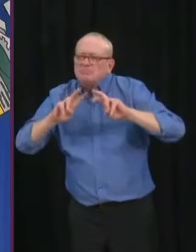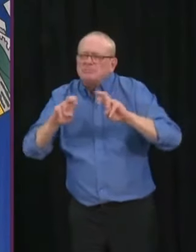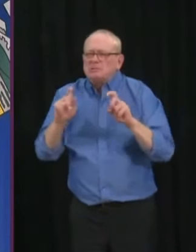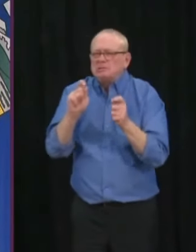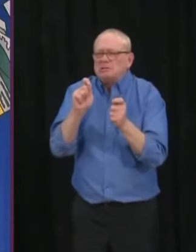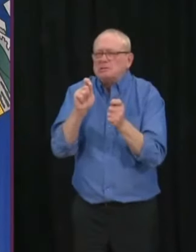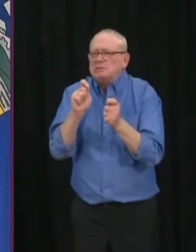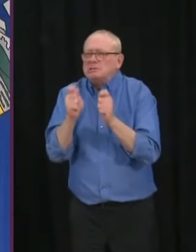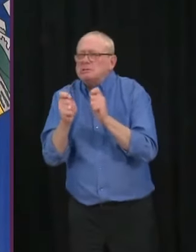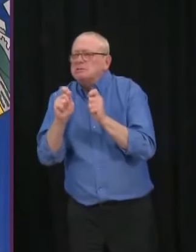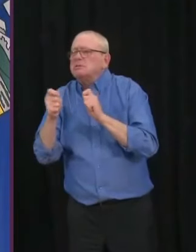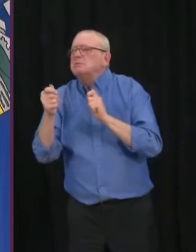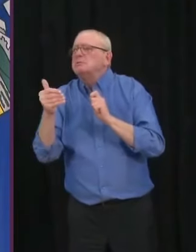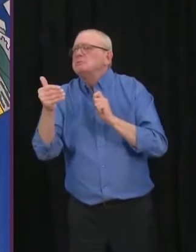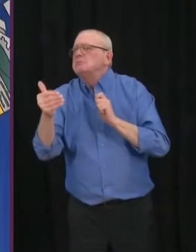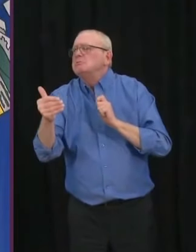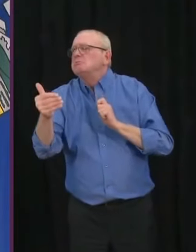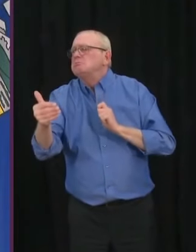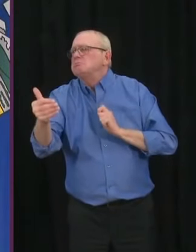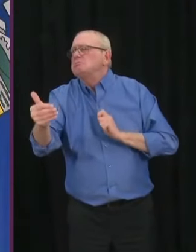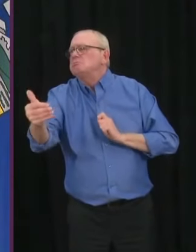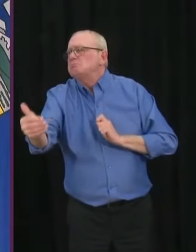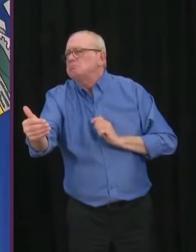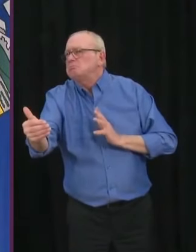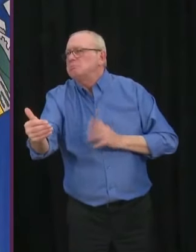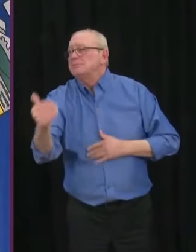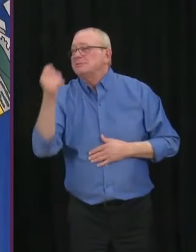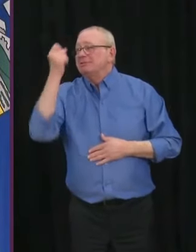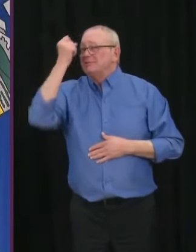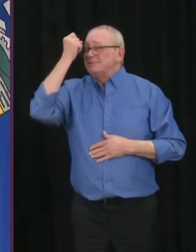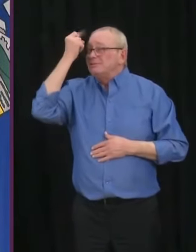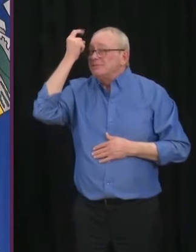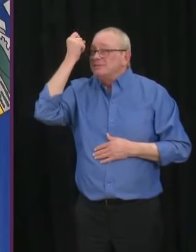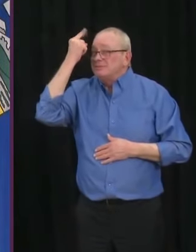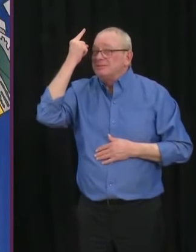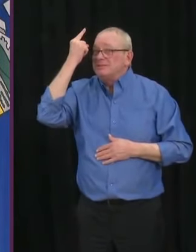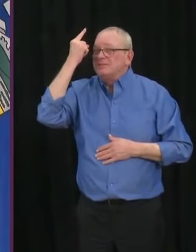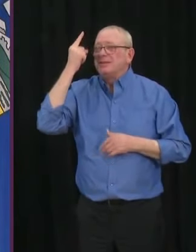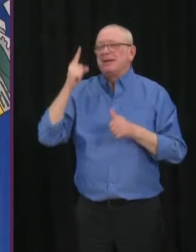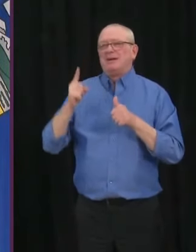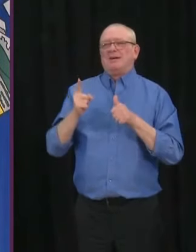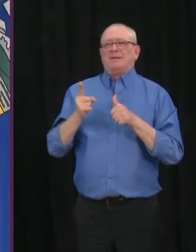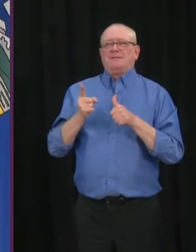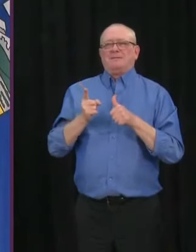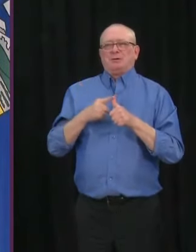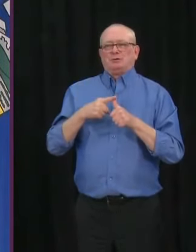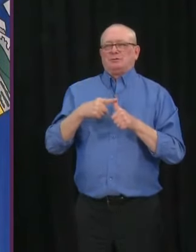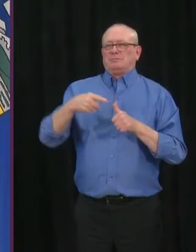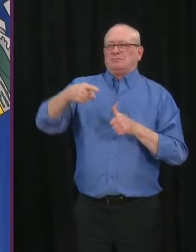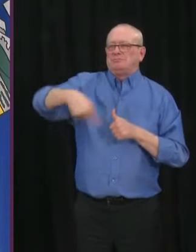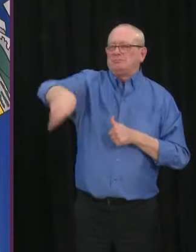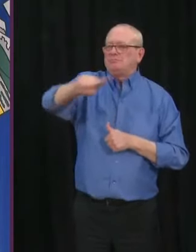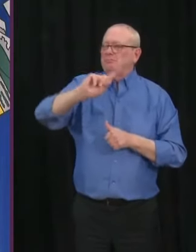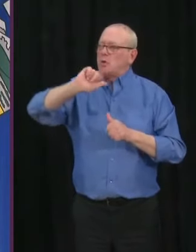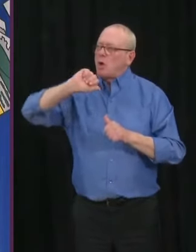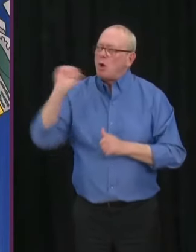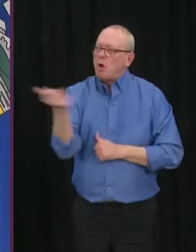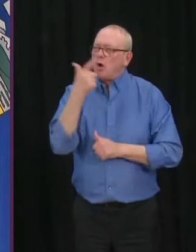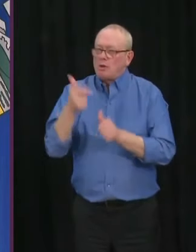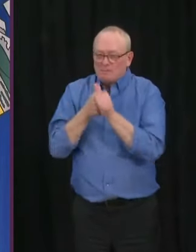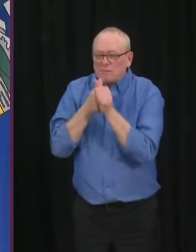make any further changes, we need everyone's cooperation to stay within the rules. That means